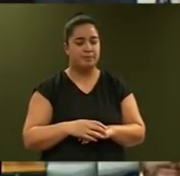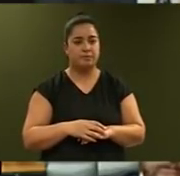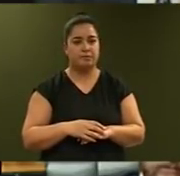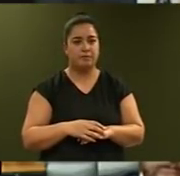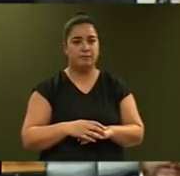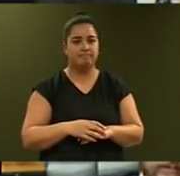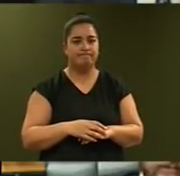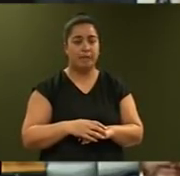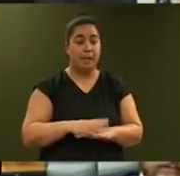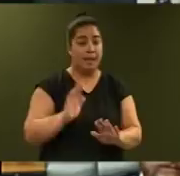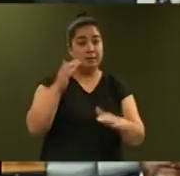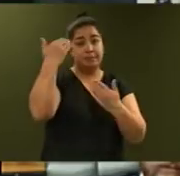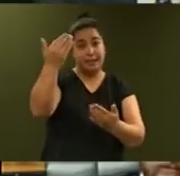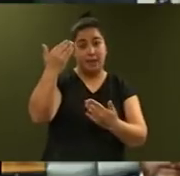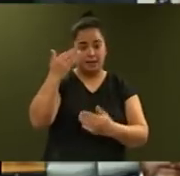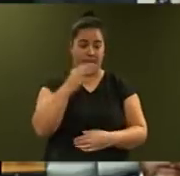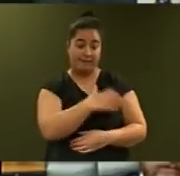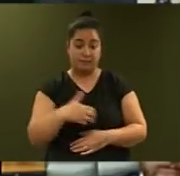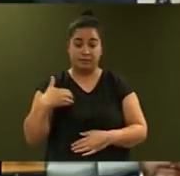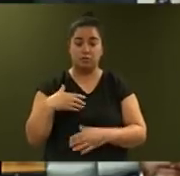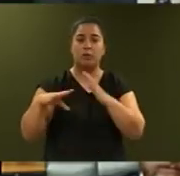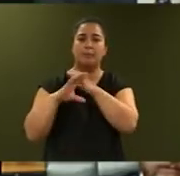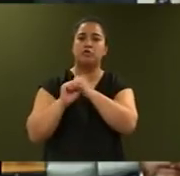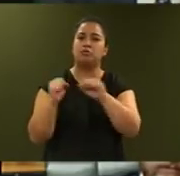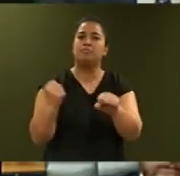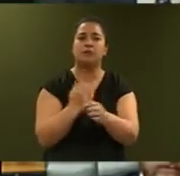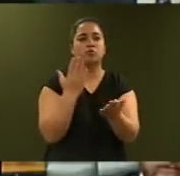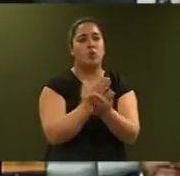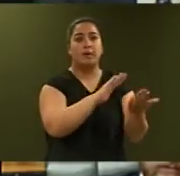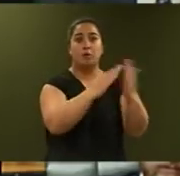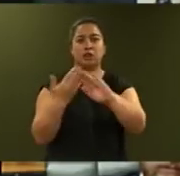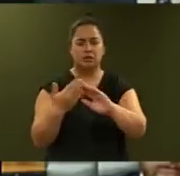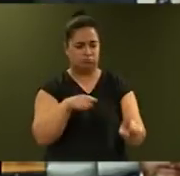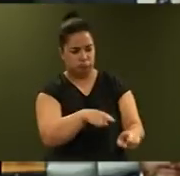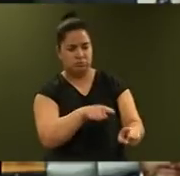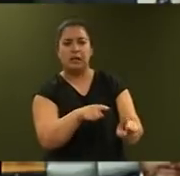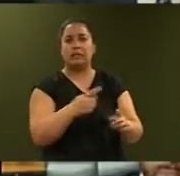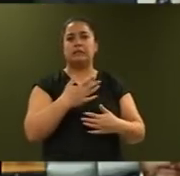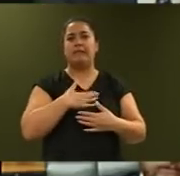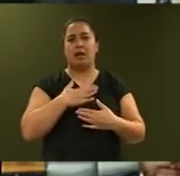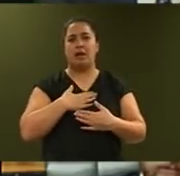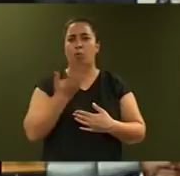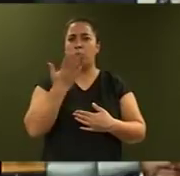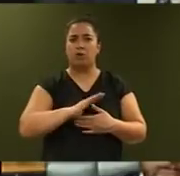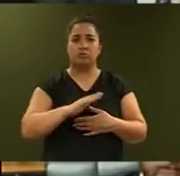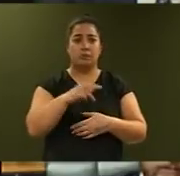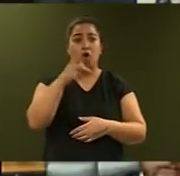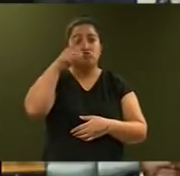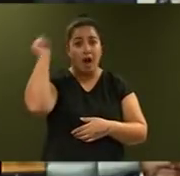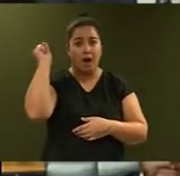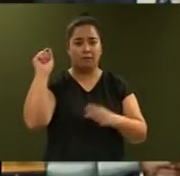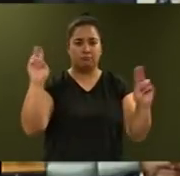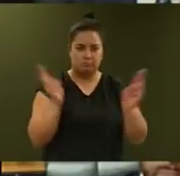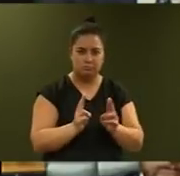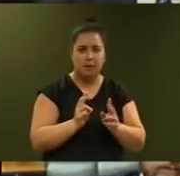Mr Speaker, this Government is committed to making our communities safer. We want to reduce crime and we want to slow growth in the